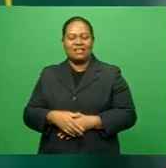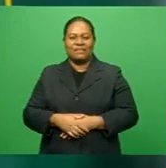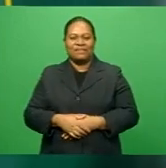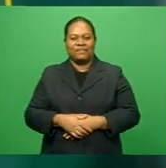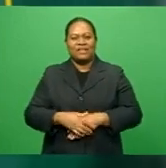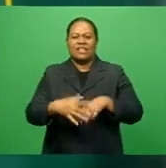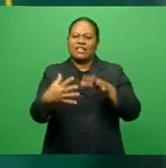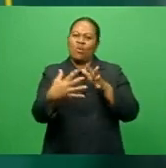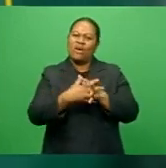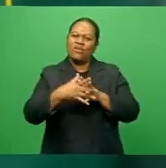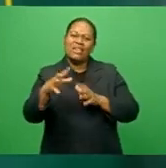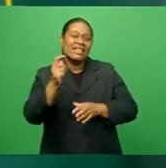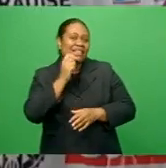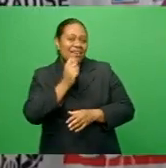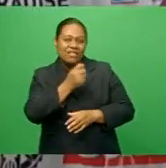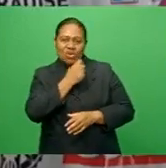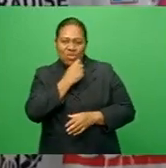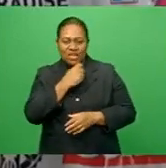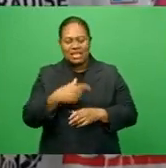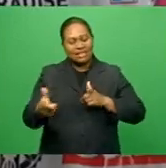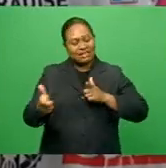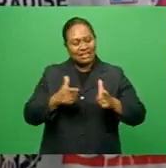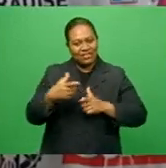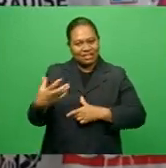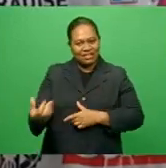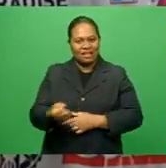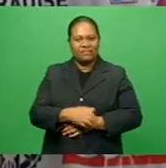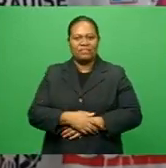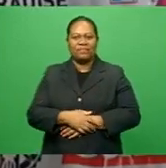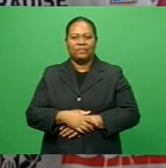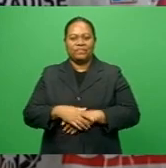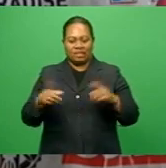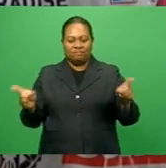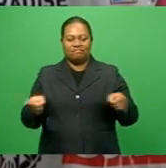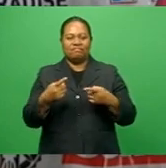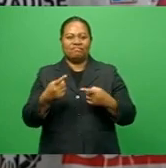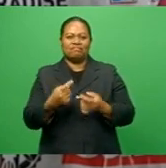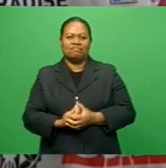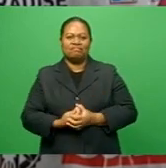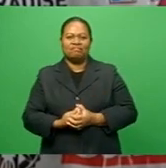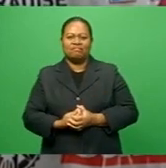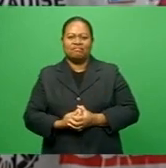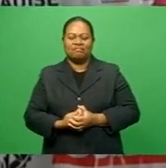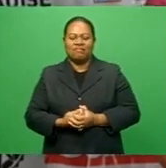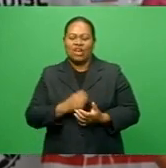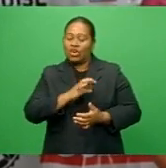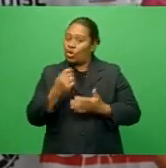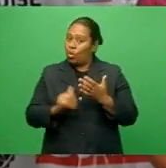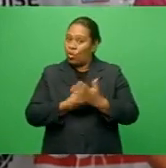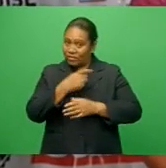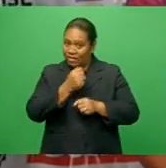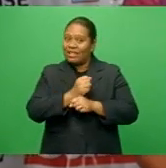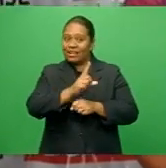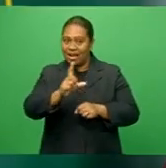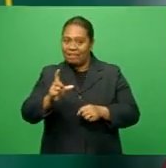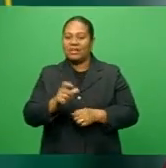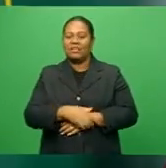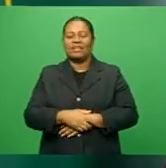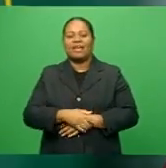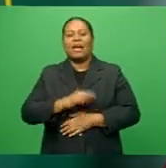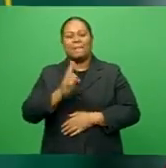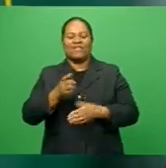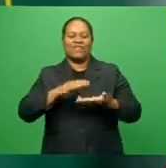The Fiji Beta Wairiki 7s tournament will play a big part not only for the company but also for the